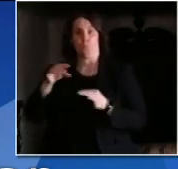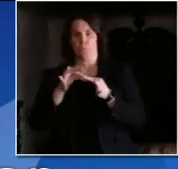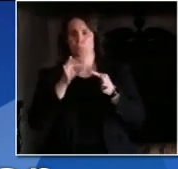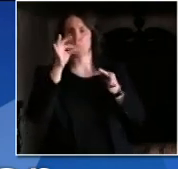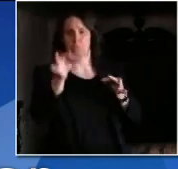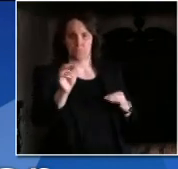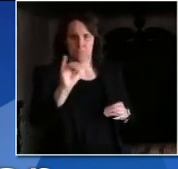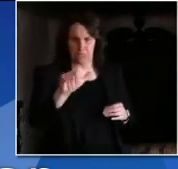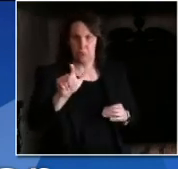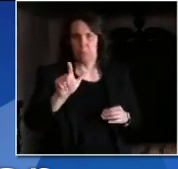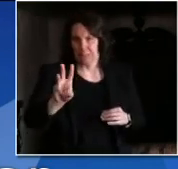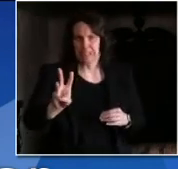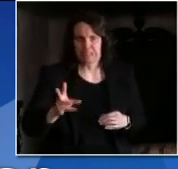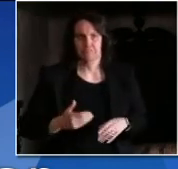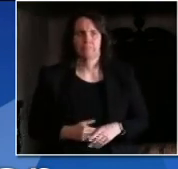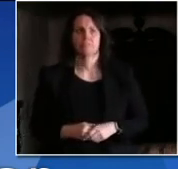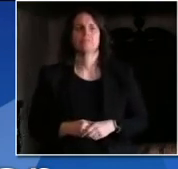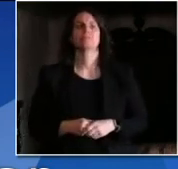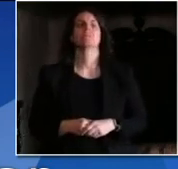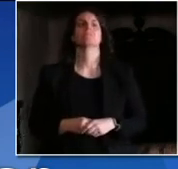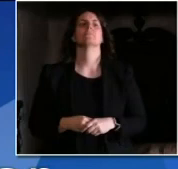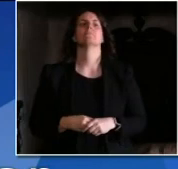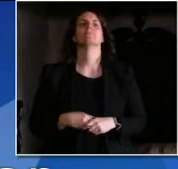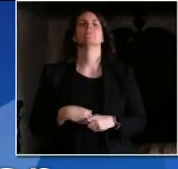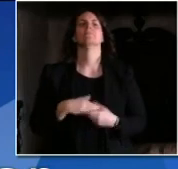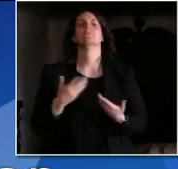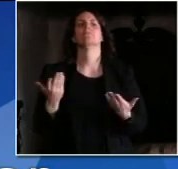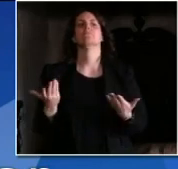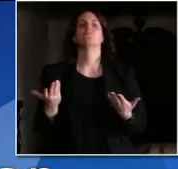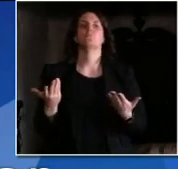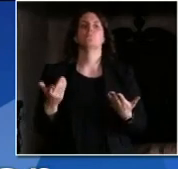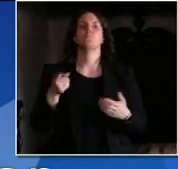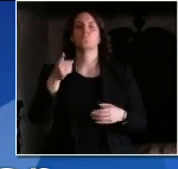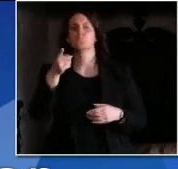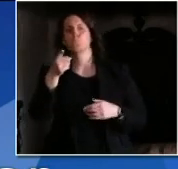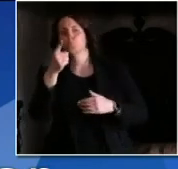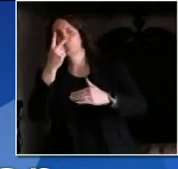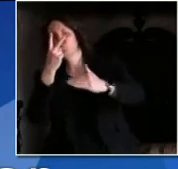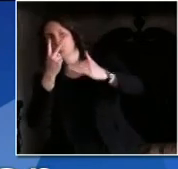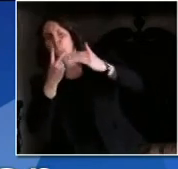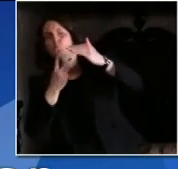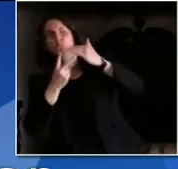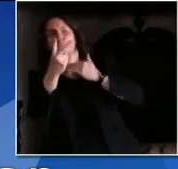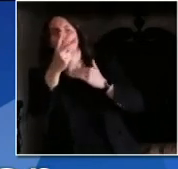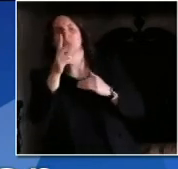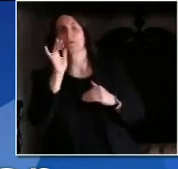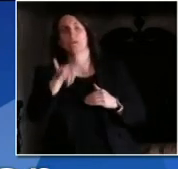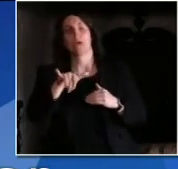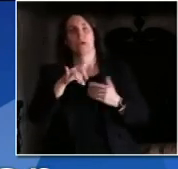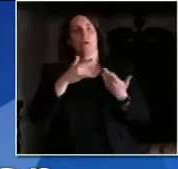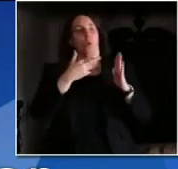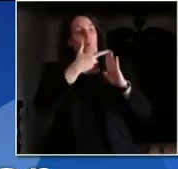really start expecting to see these expectations and things kind of start to roll back a little bit more.